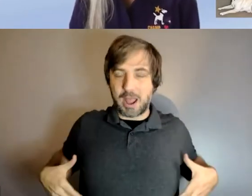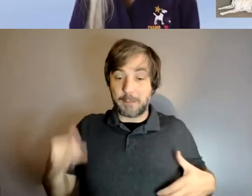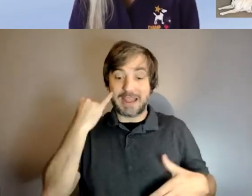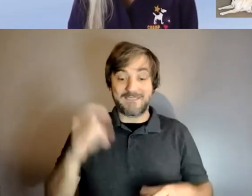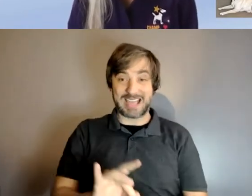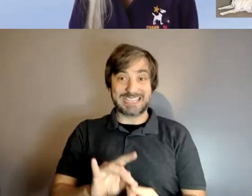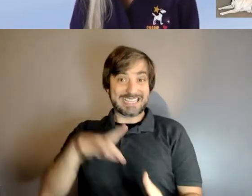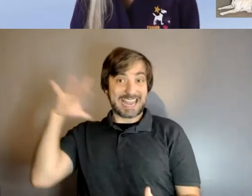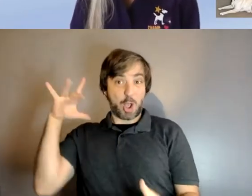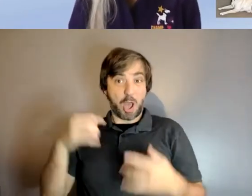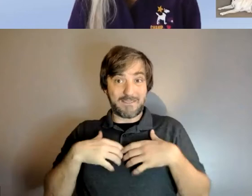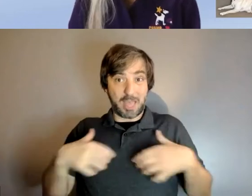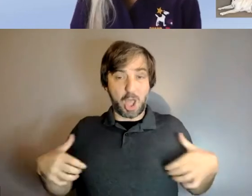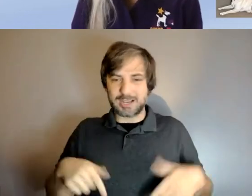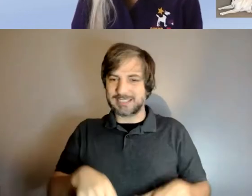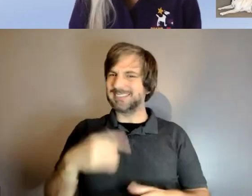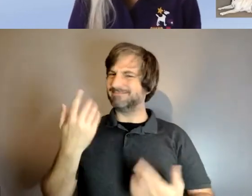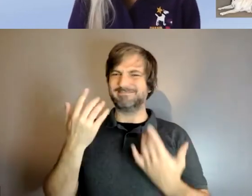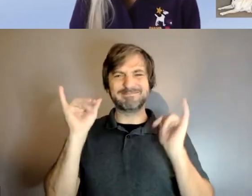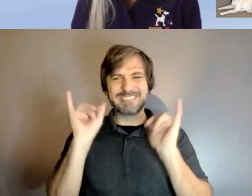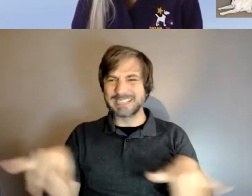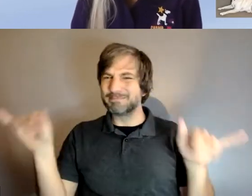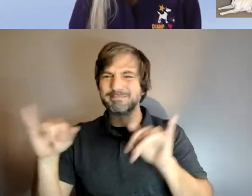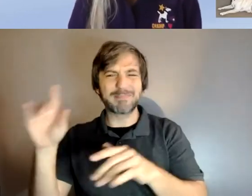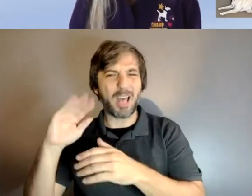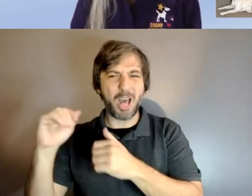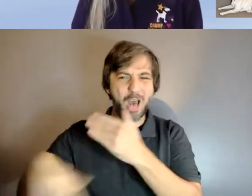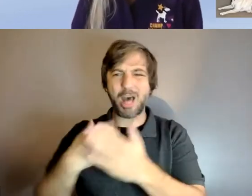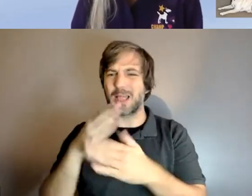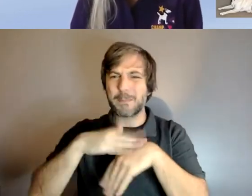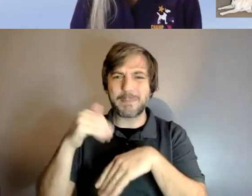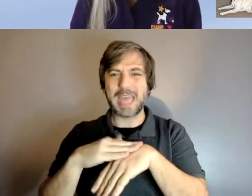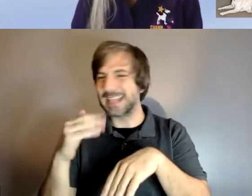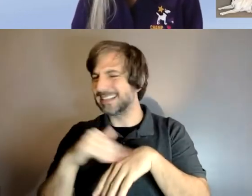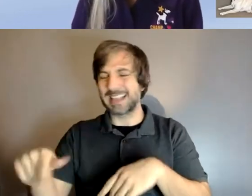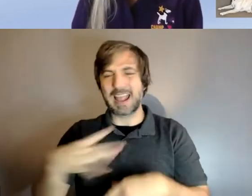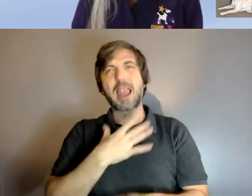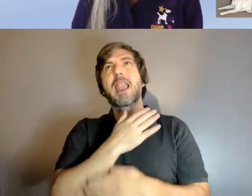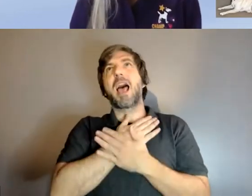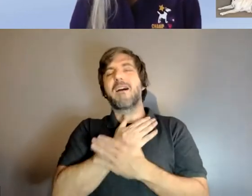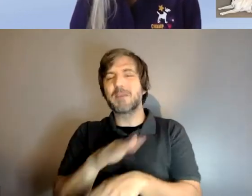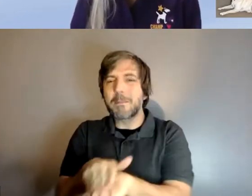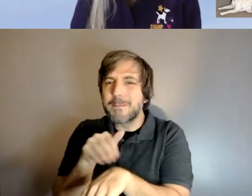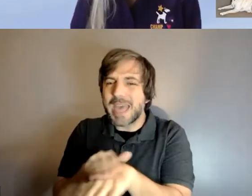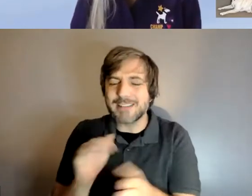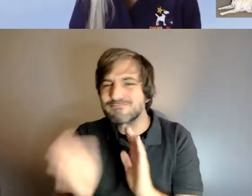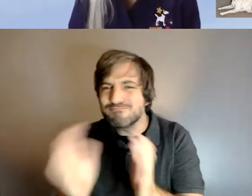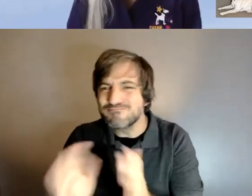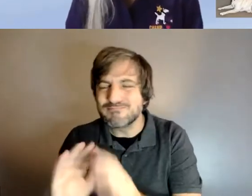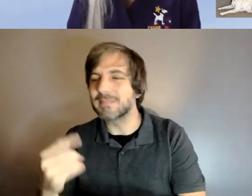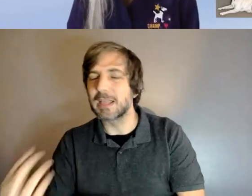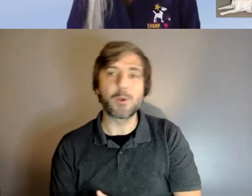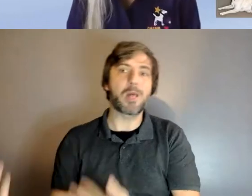he's no different than a pet i mean he could get petted he he will he will jump on you even occasionally and and he'll go around and look people